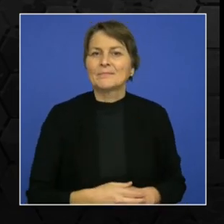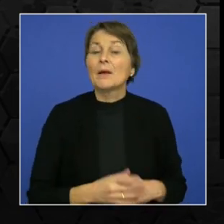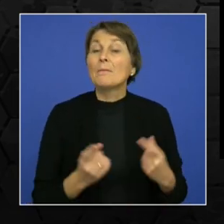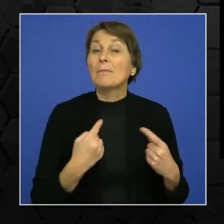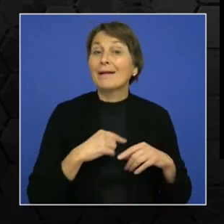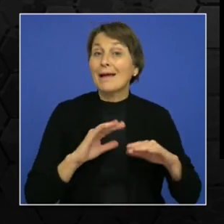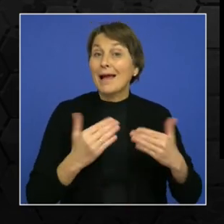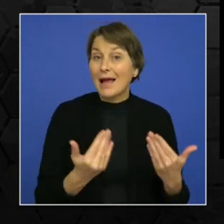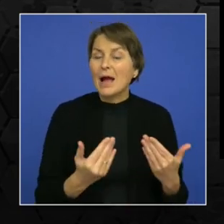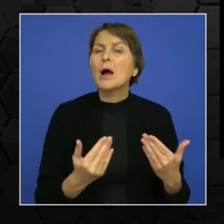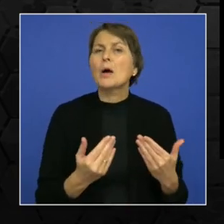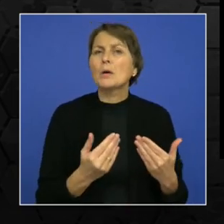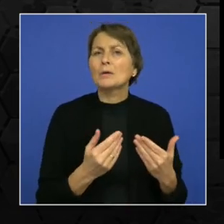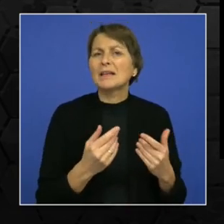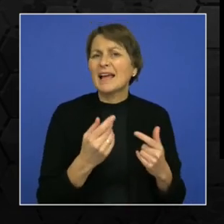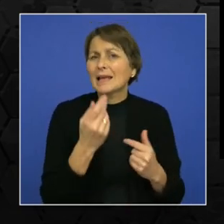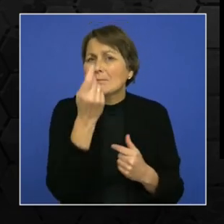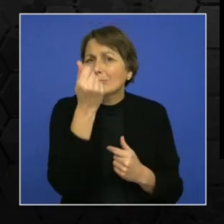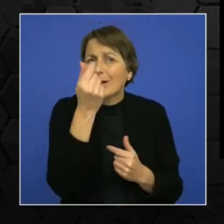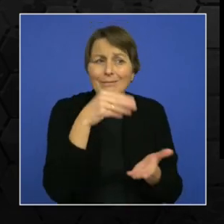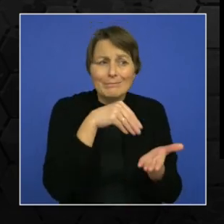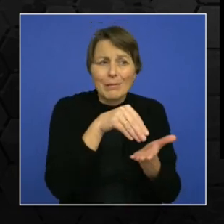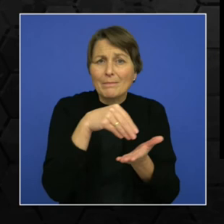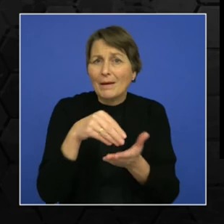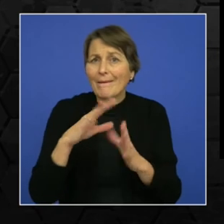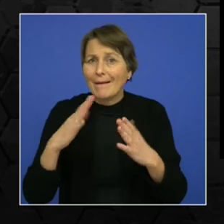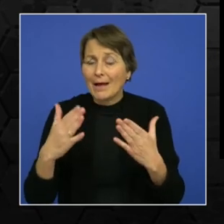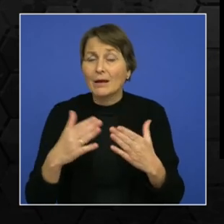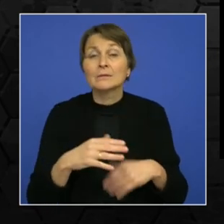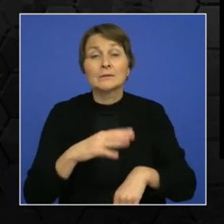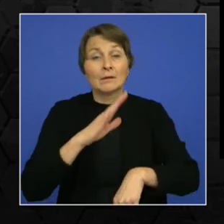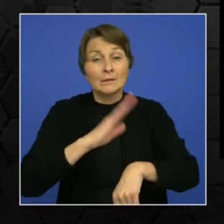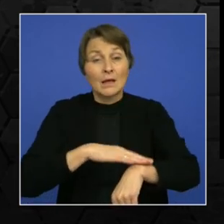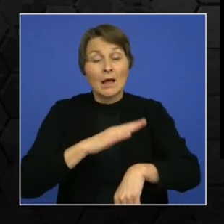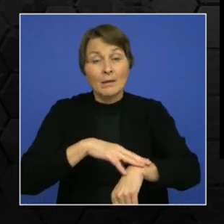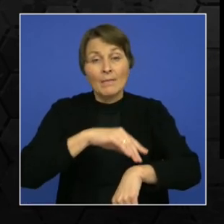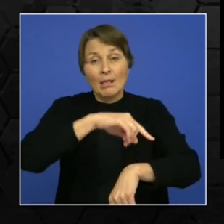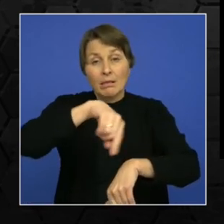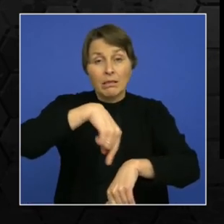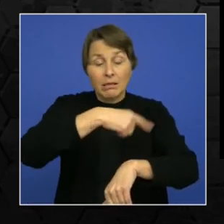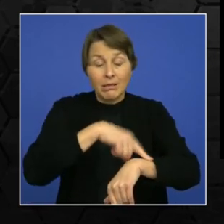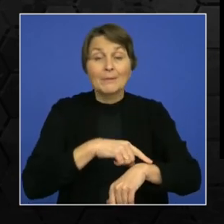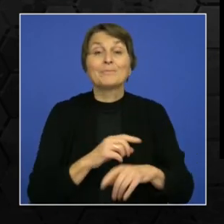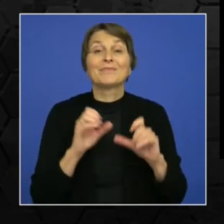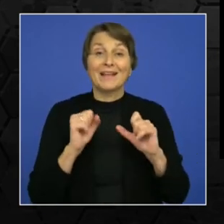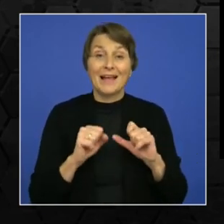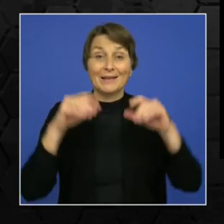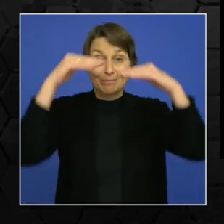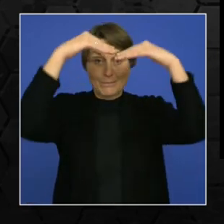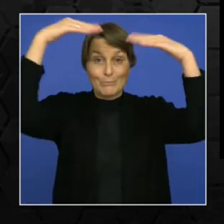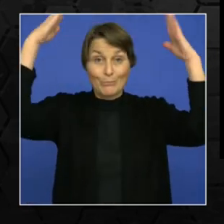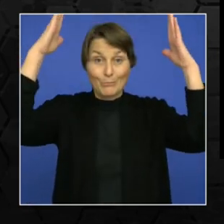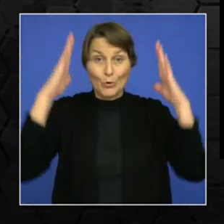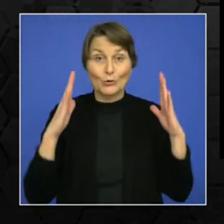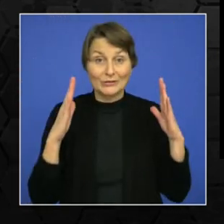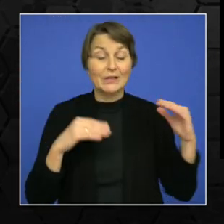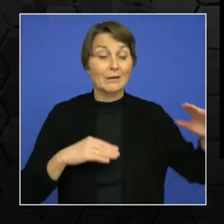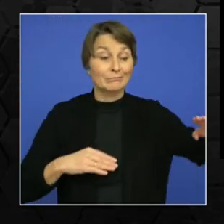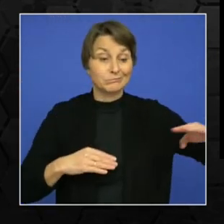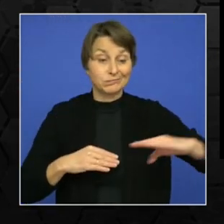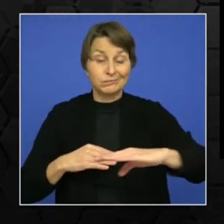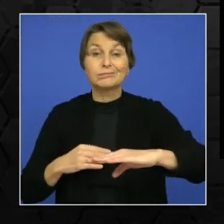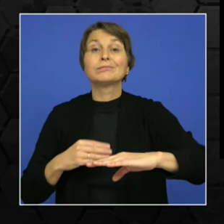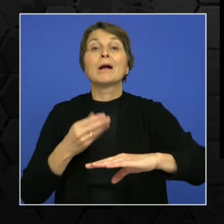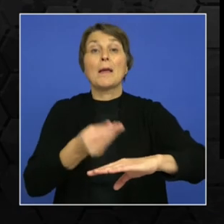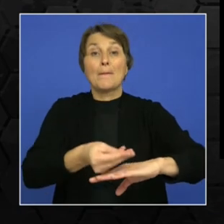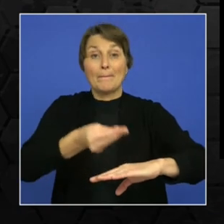problem that arises with toll collection is that it's a very lengthy manual process and only when the first car, the car that is located before